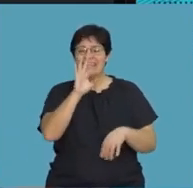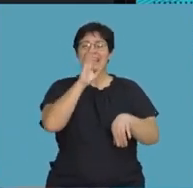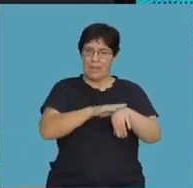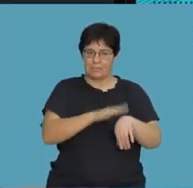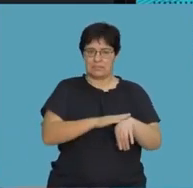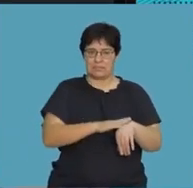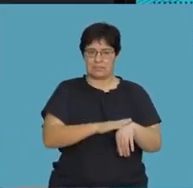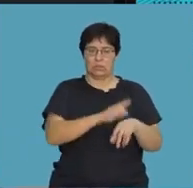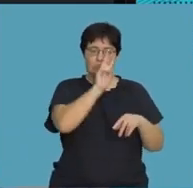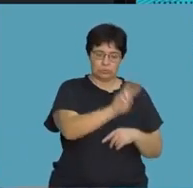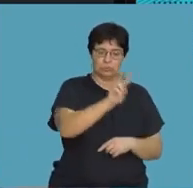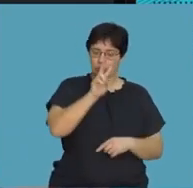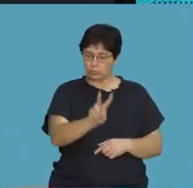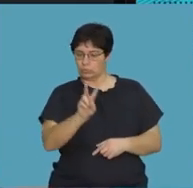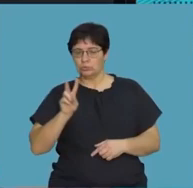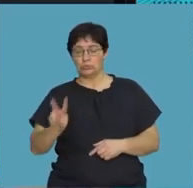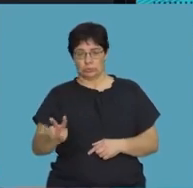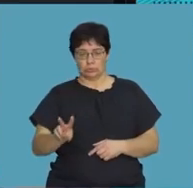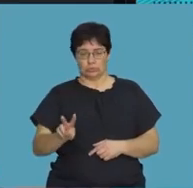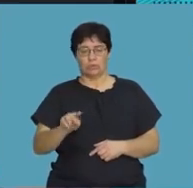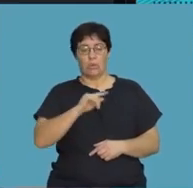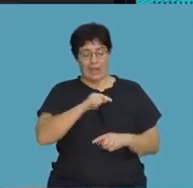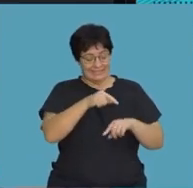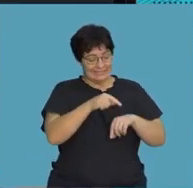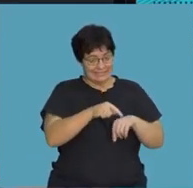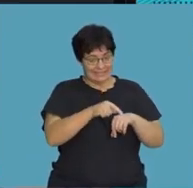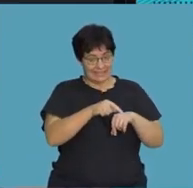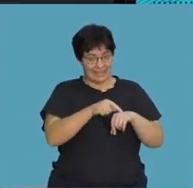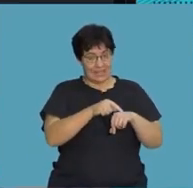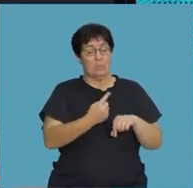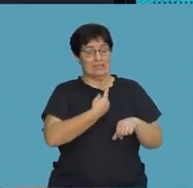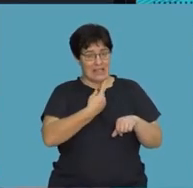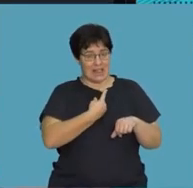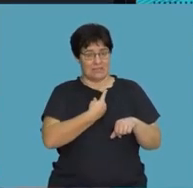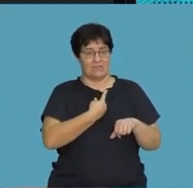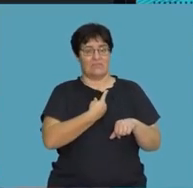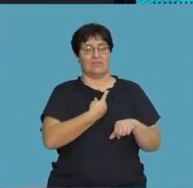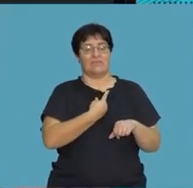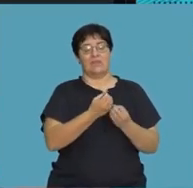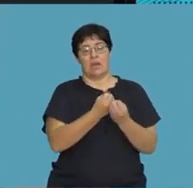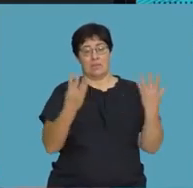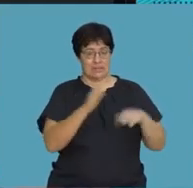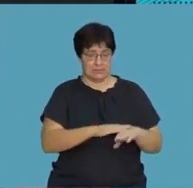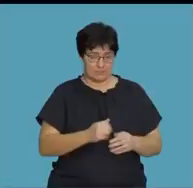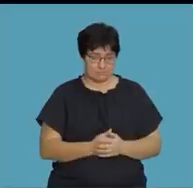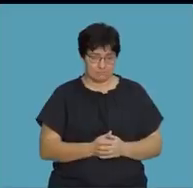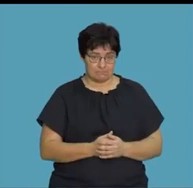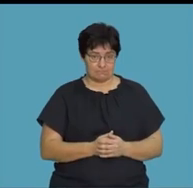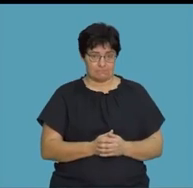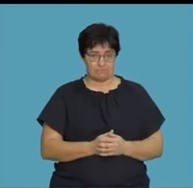an exponent is about, because we just said now the definition is how many times the base is multiplied by itself.